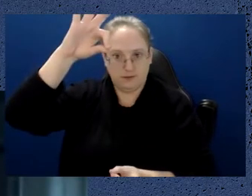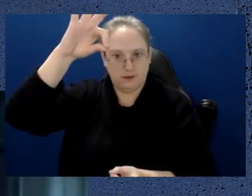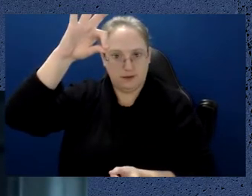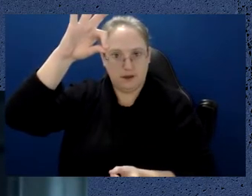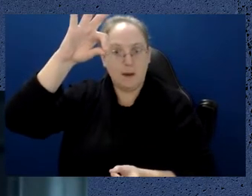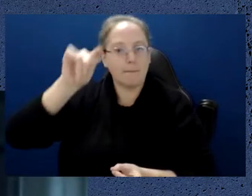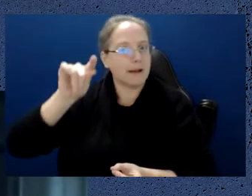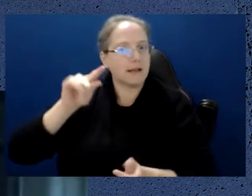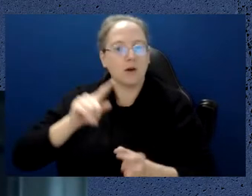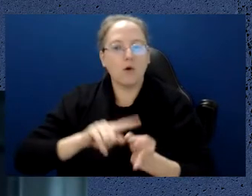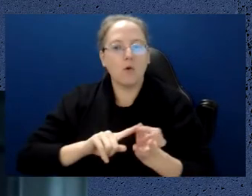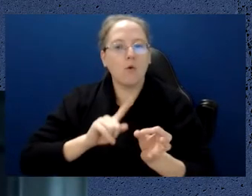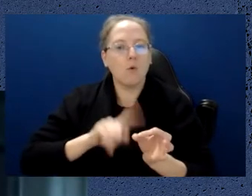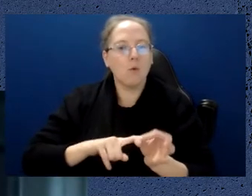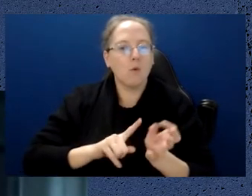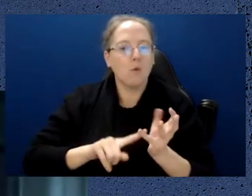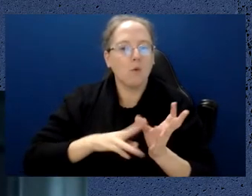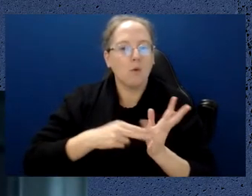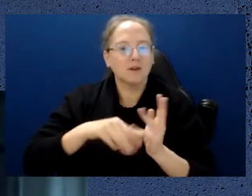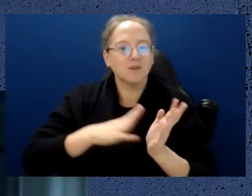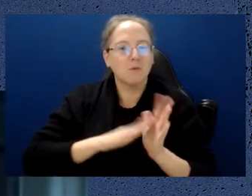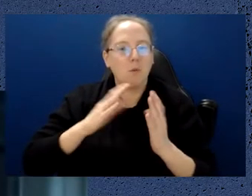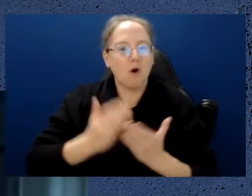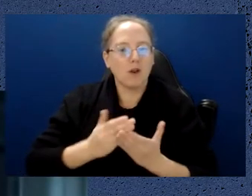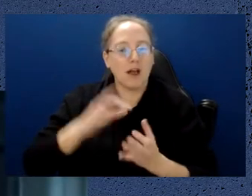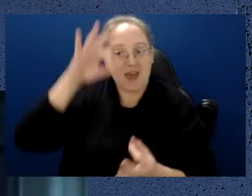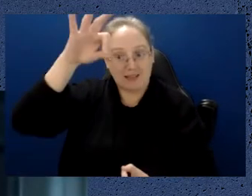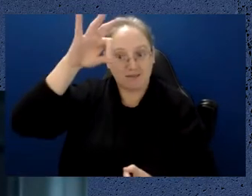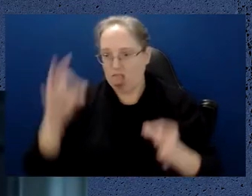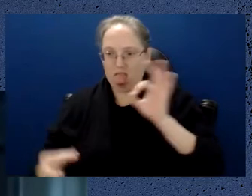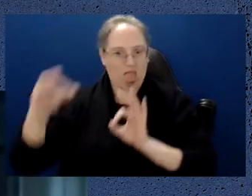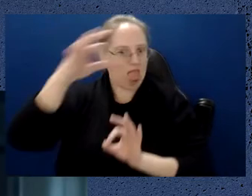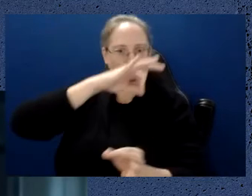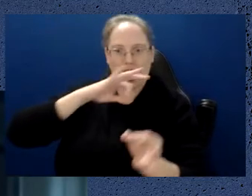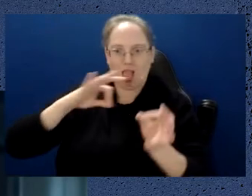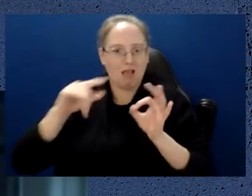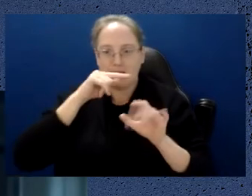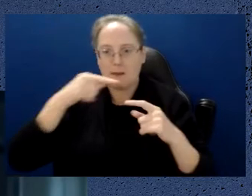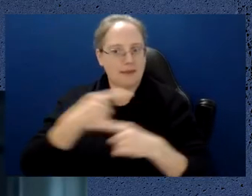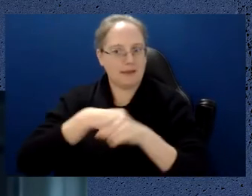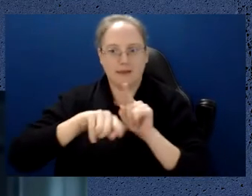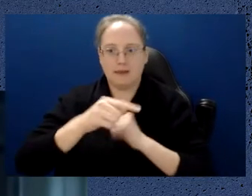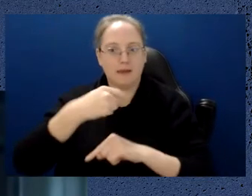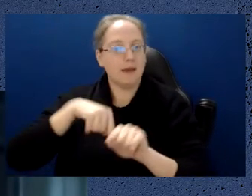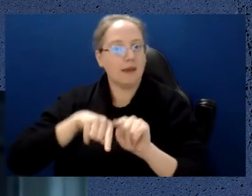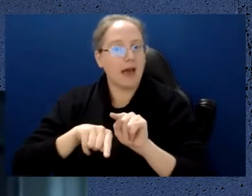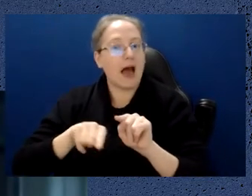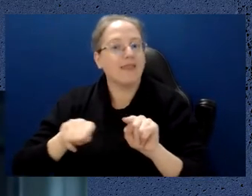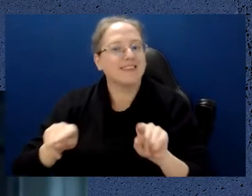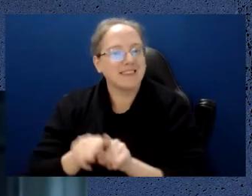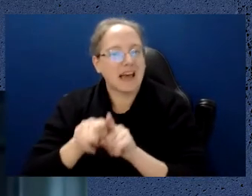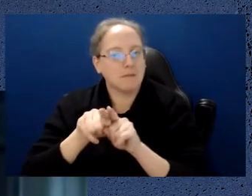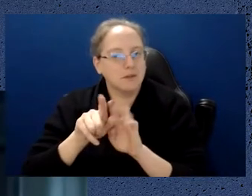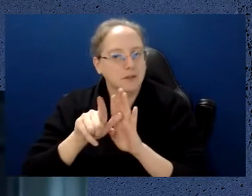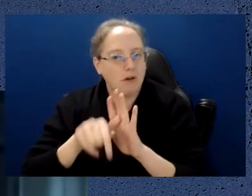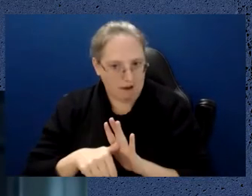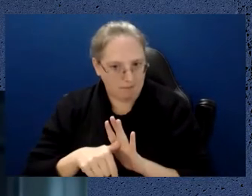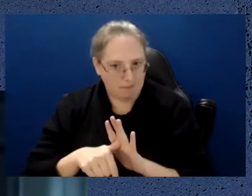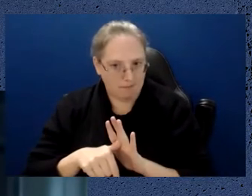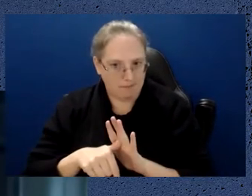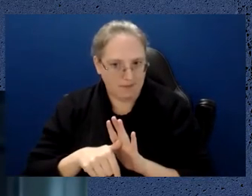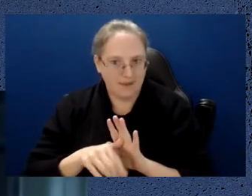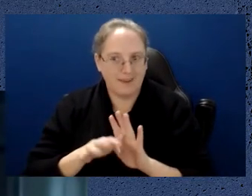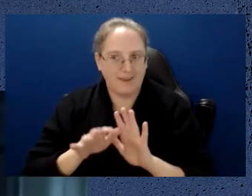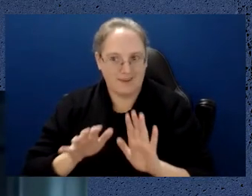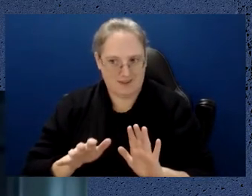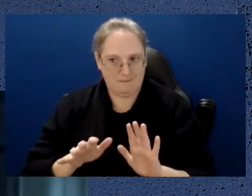the sphere can be pointing in any direction on a statistical basis at the same time. However, if